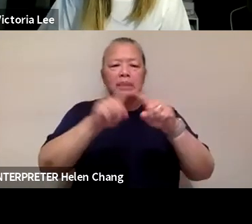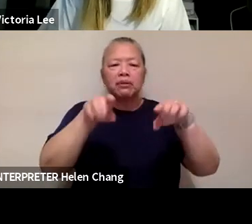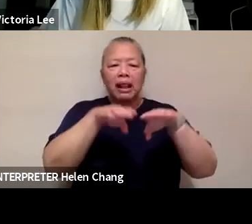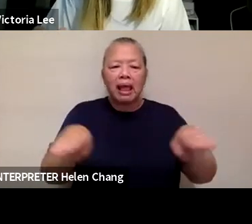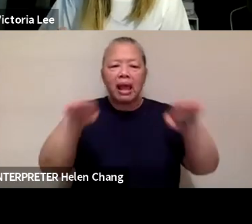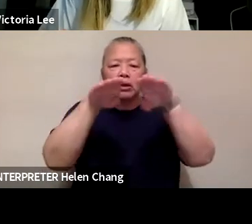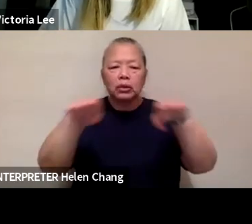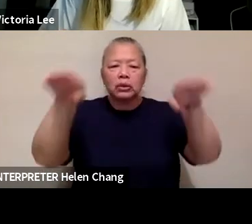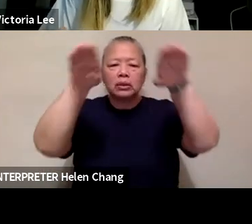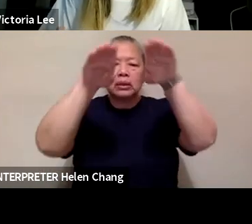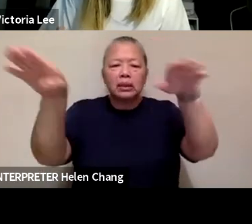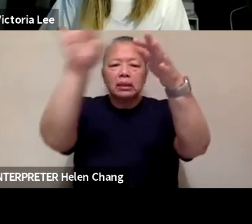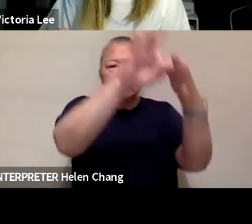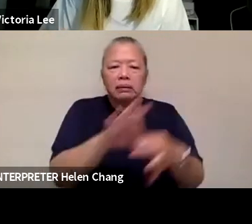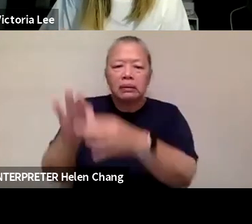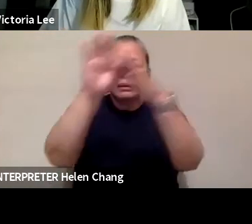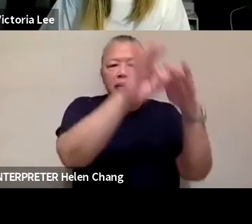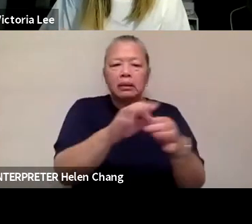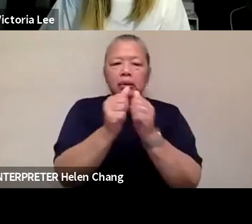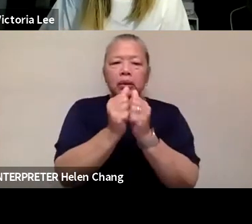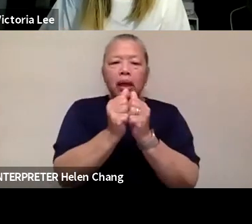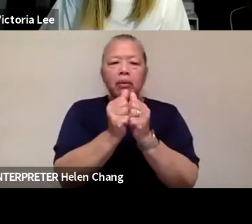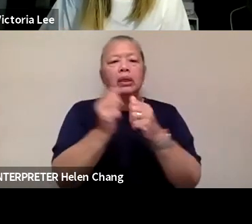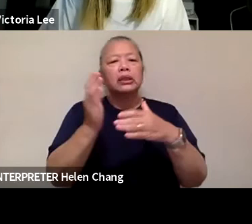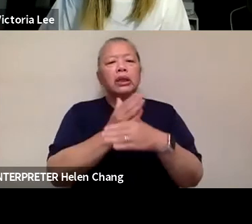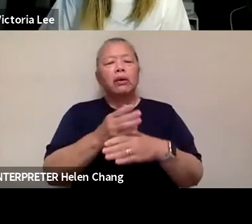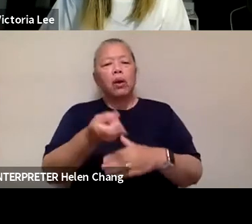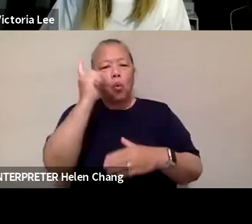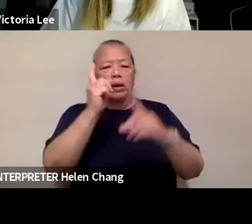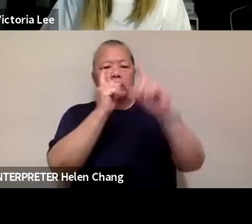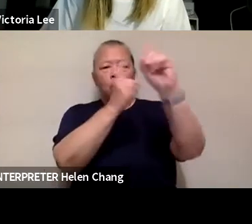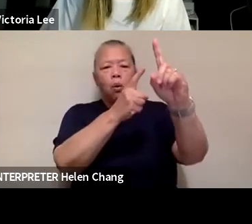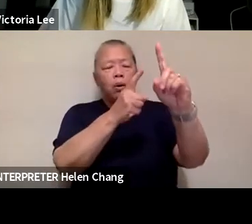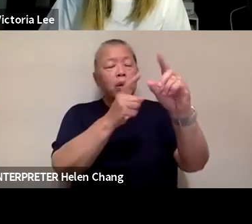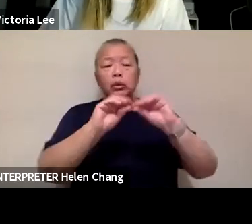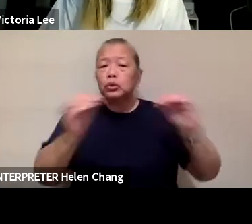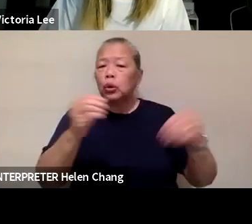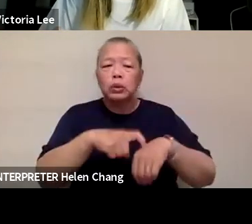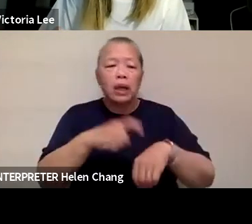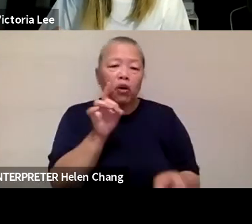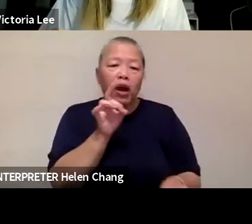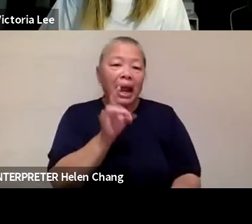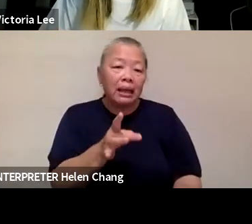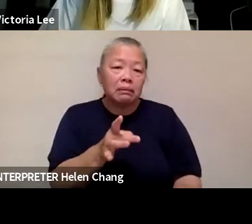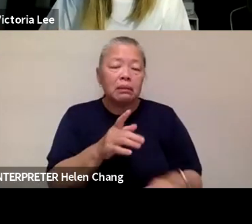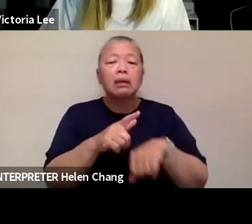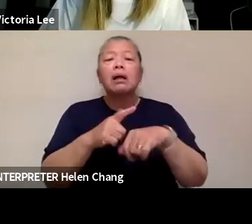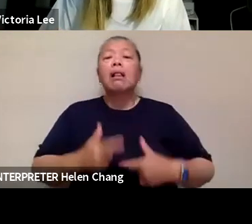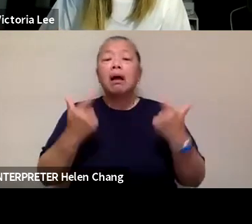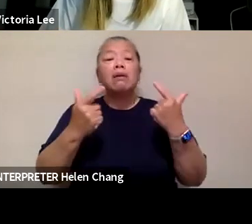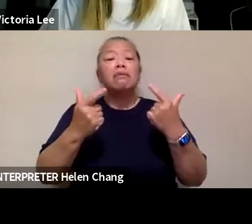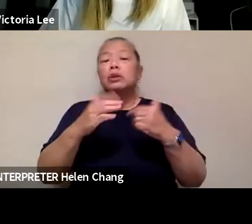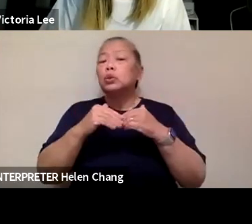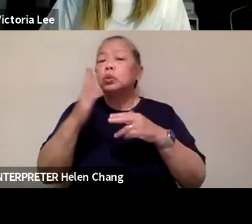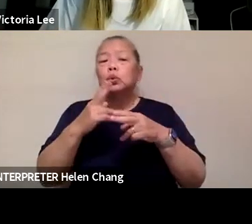all have the same common goal. There is not enough time for hate life is too short. And to the point about what,